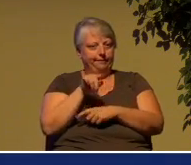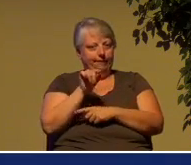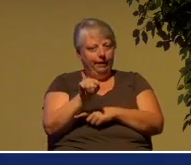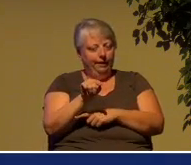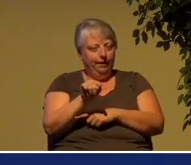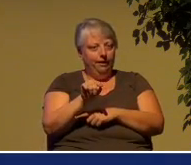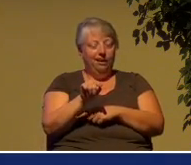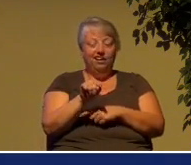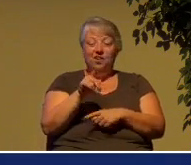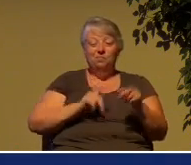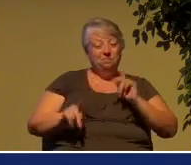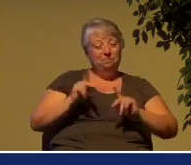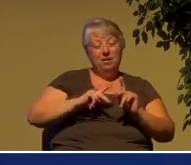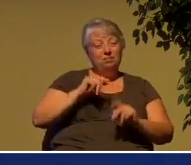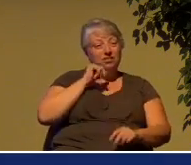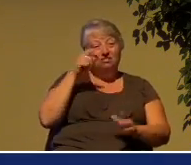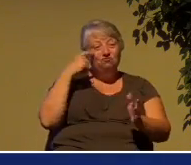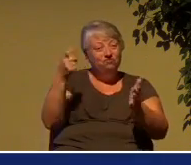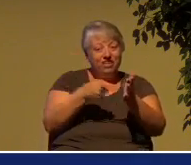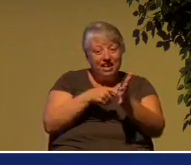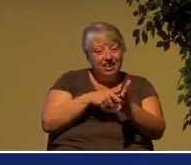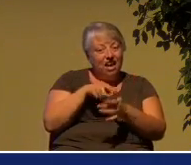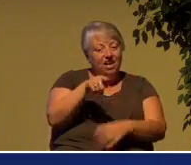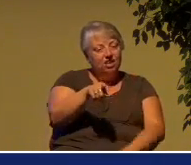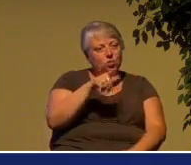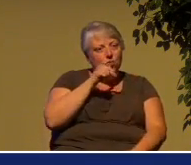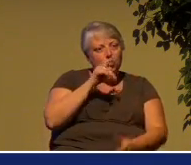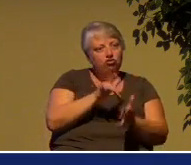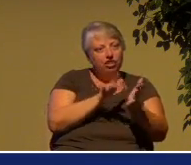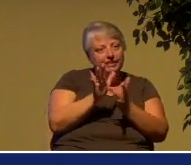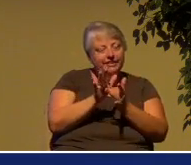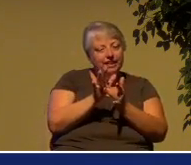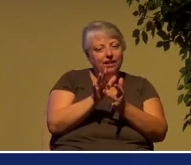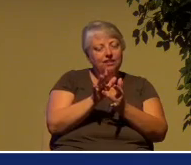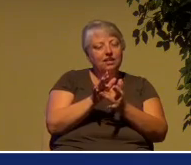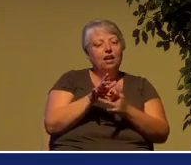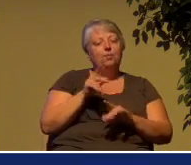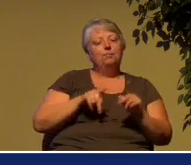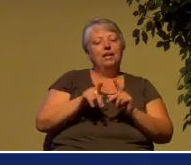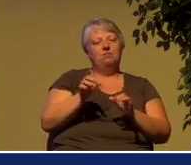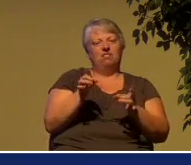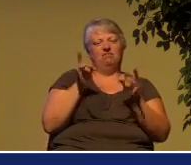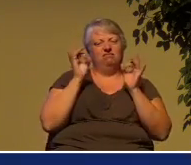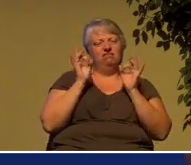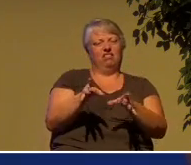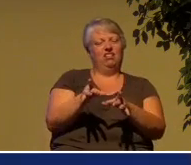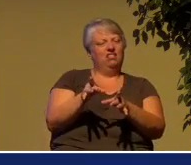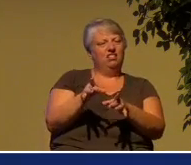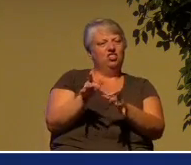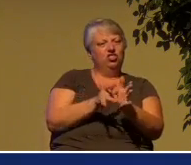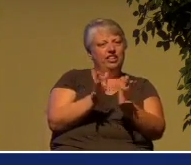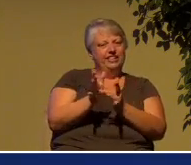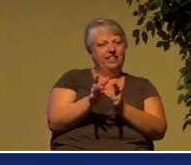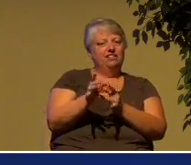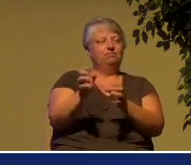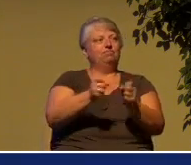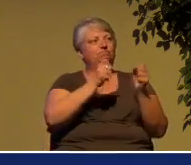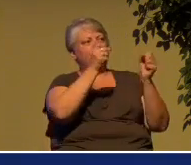for who he was, rejected him, put him to death, invited the punishment,